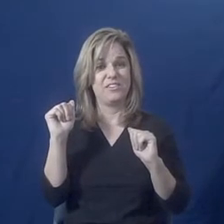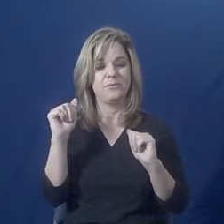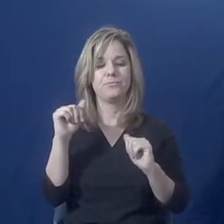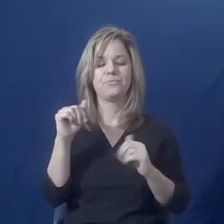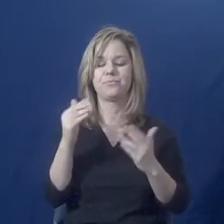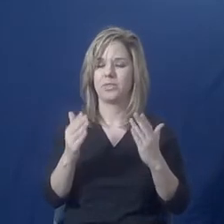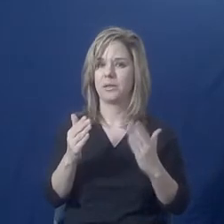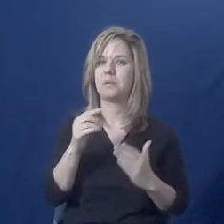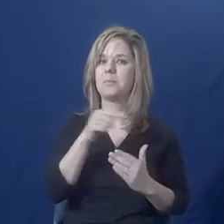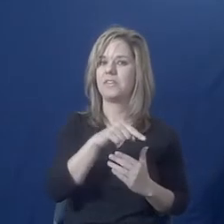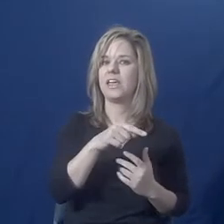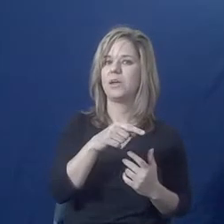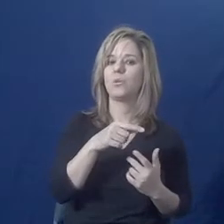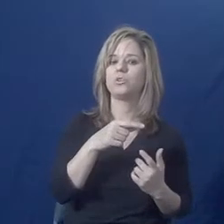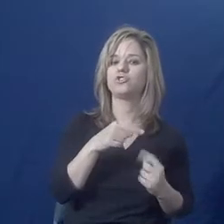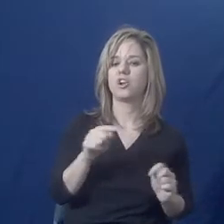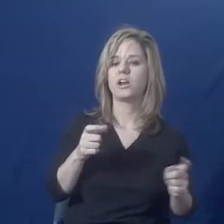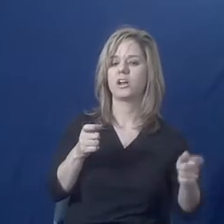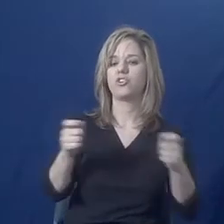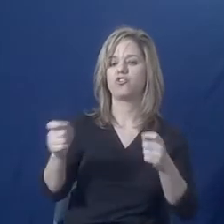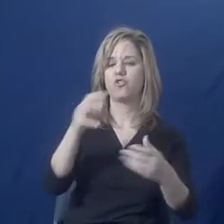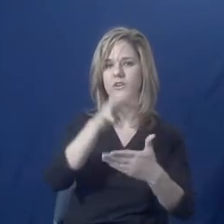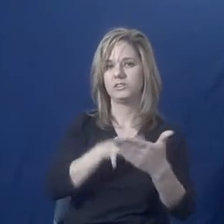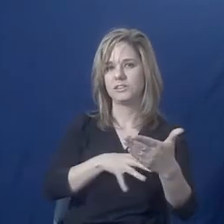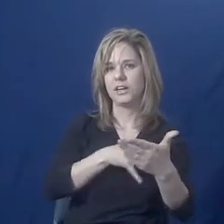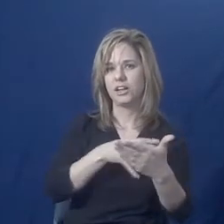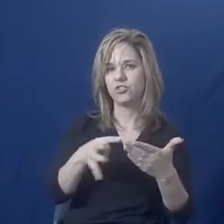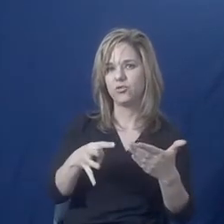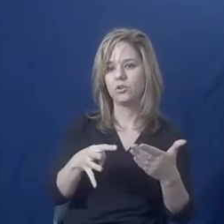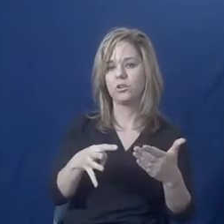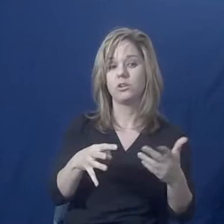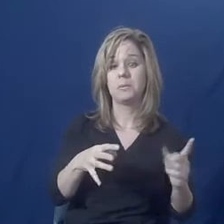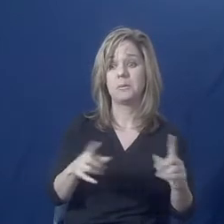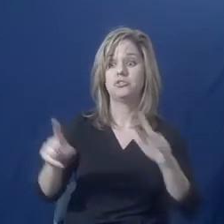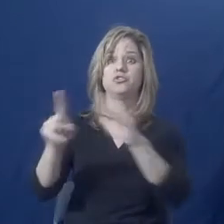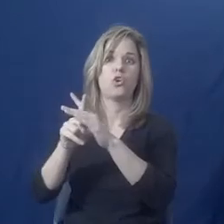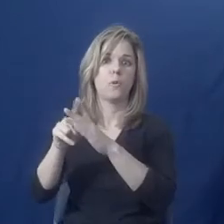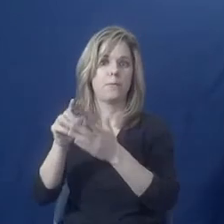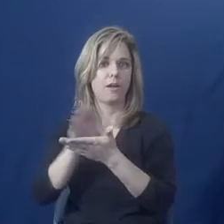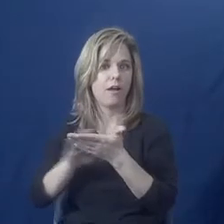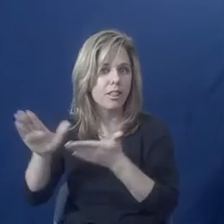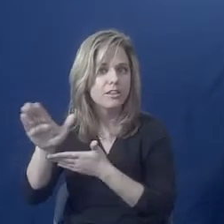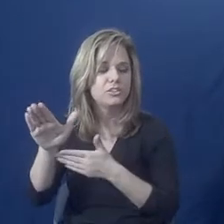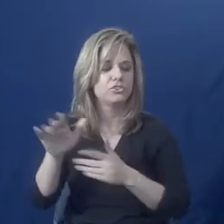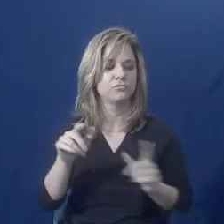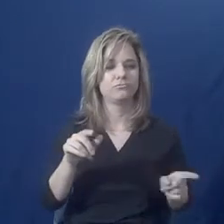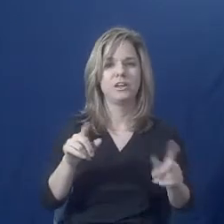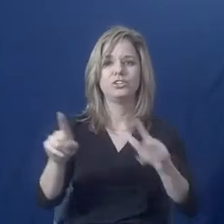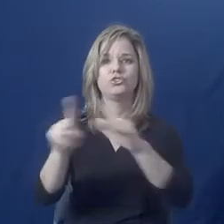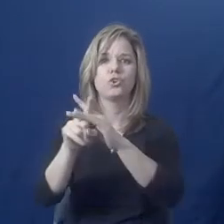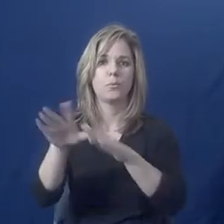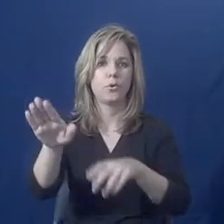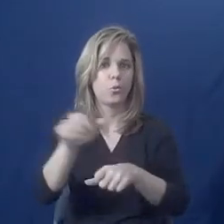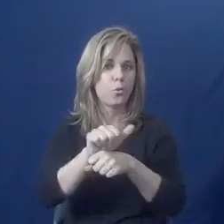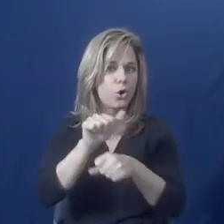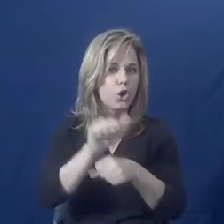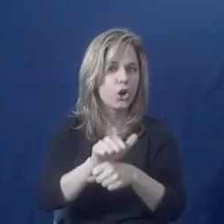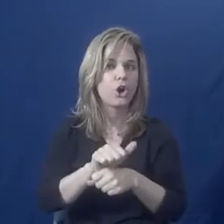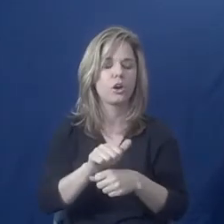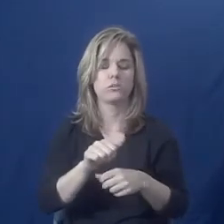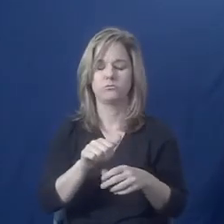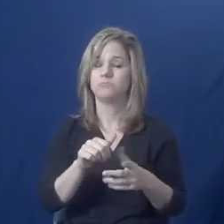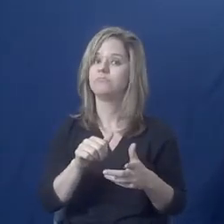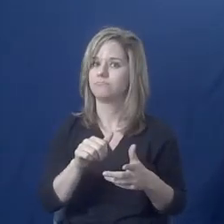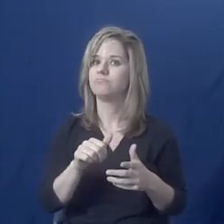control you and they show up at your school, show up at your work, and so it's important to think about safety at those